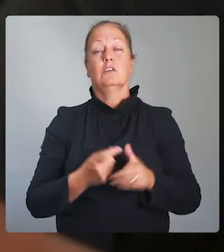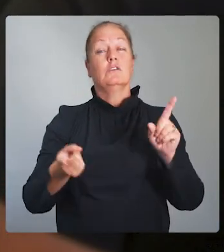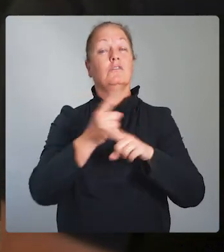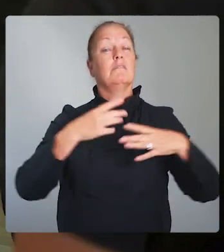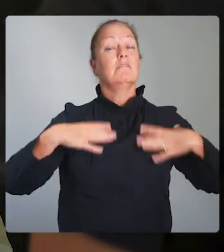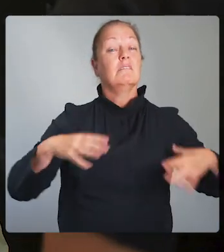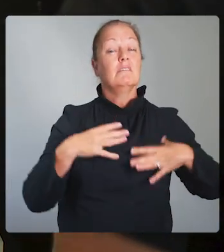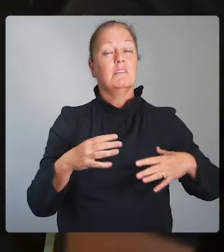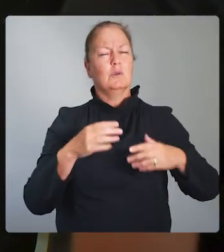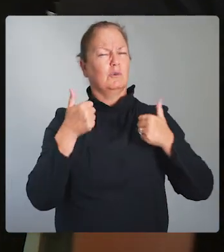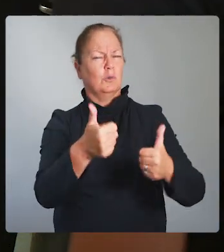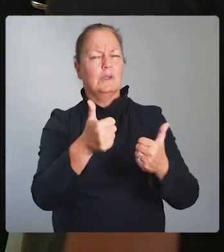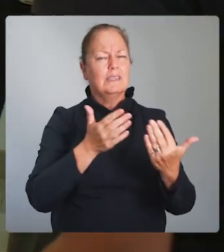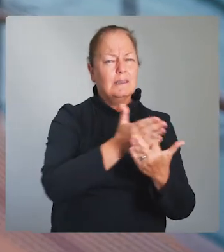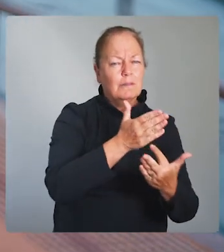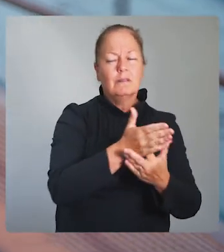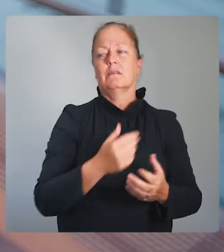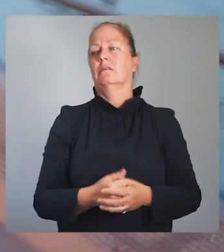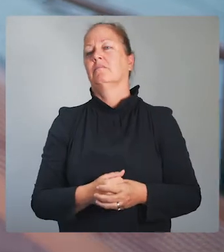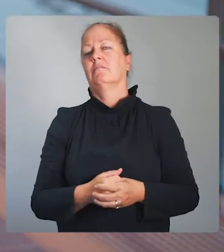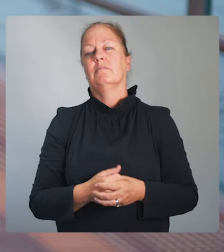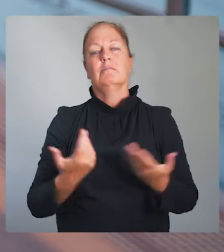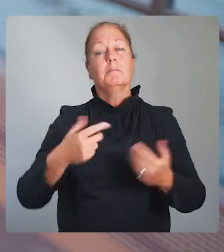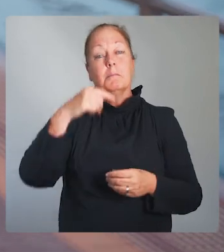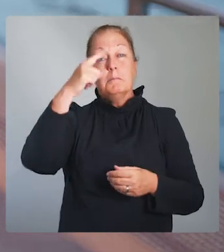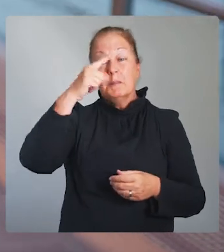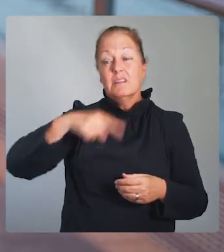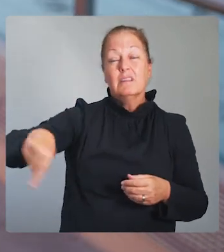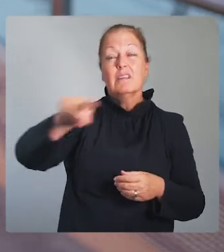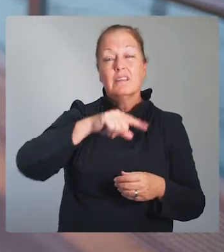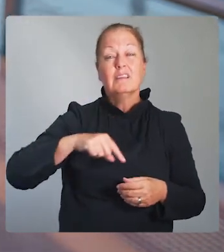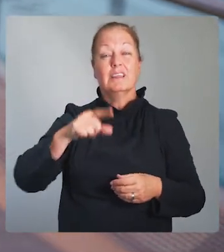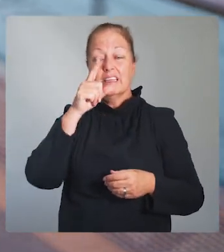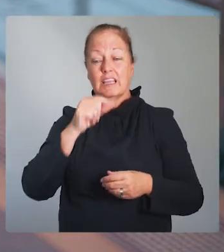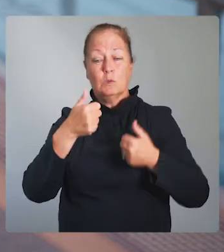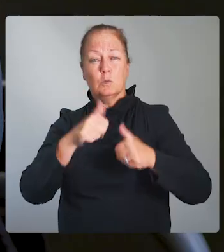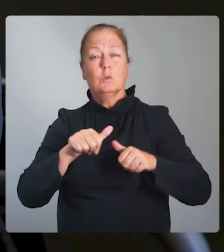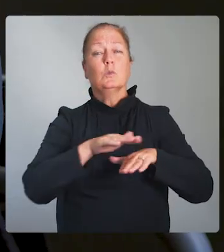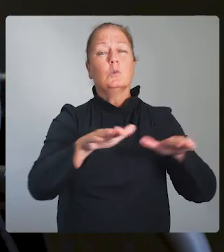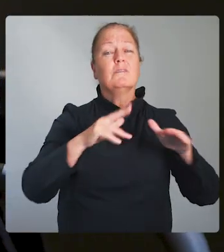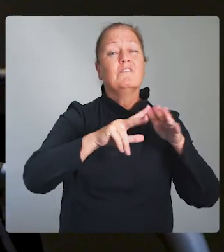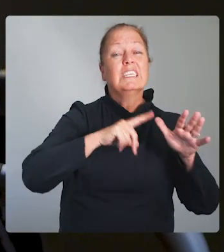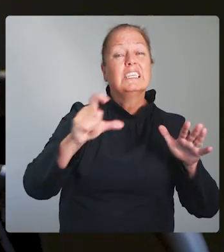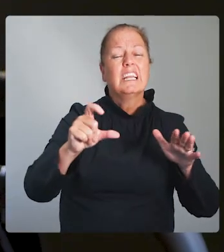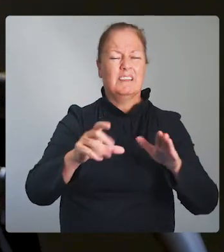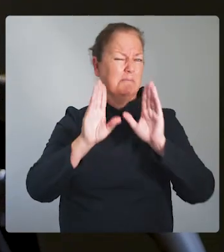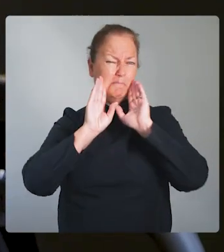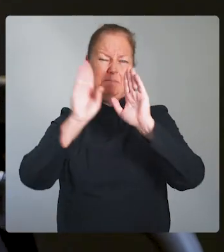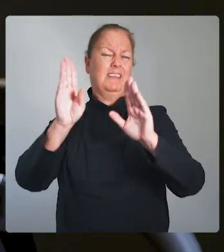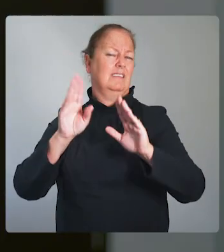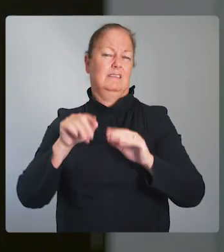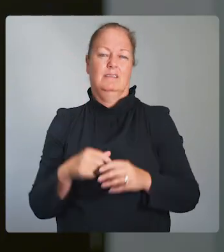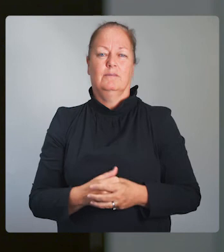rooms and amazing facilities for people to use all the swimming facilities. I feel